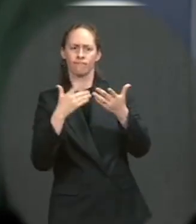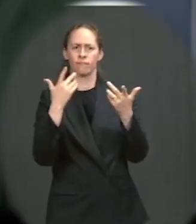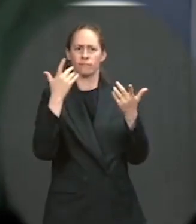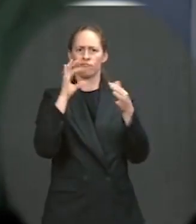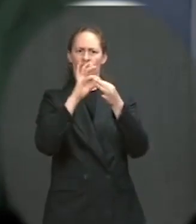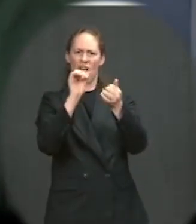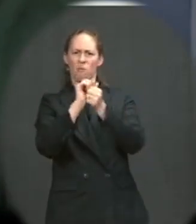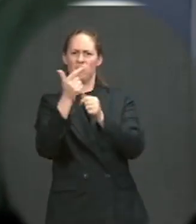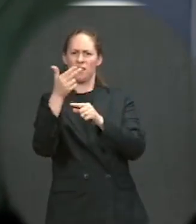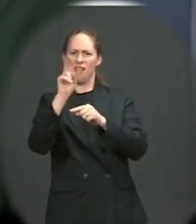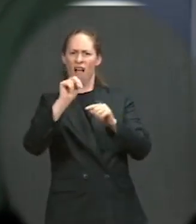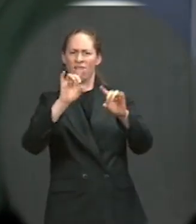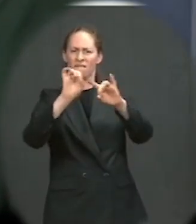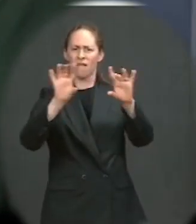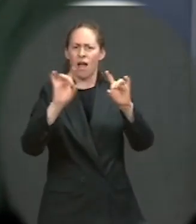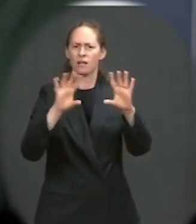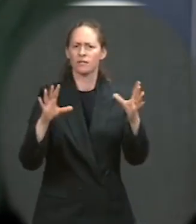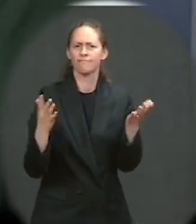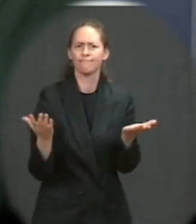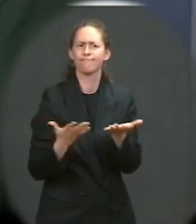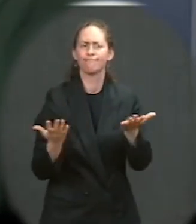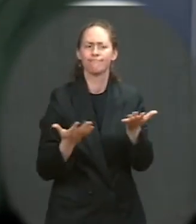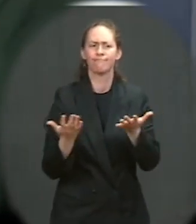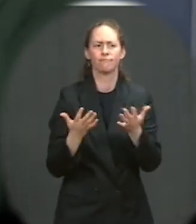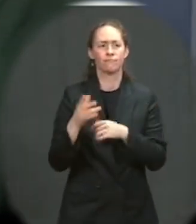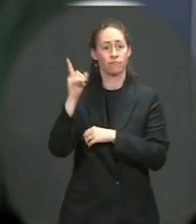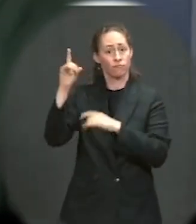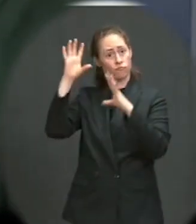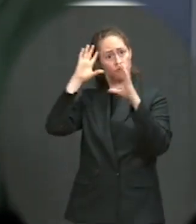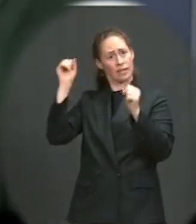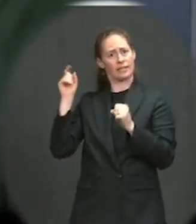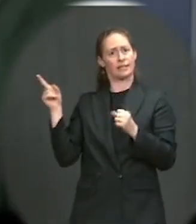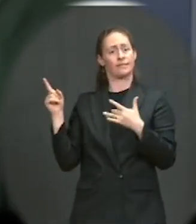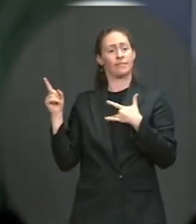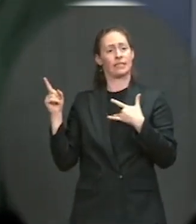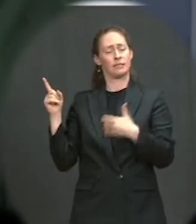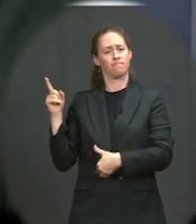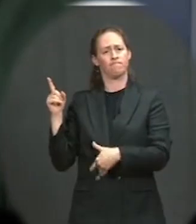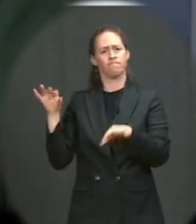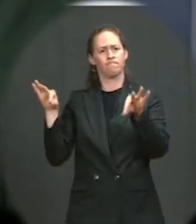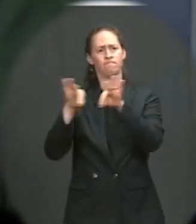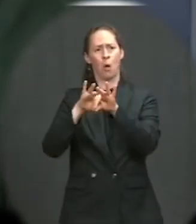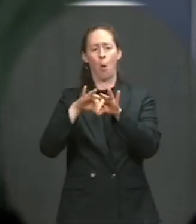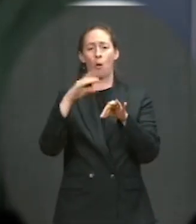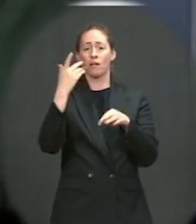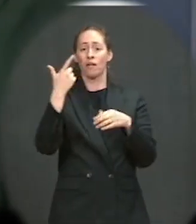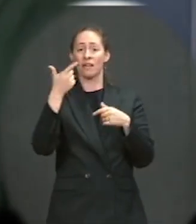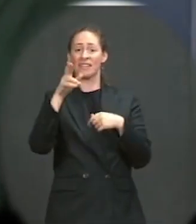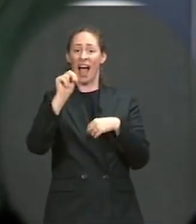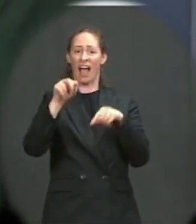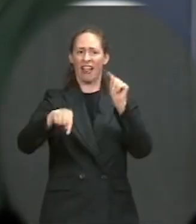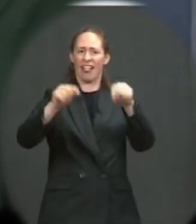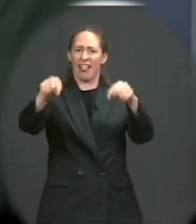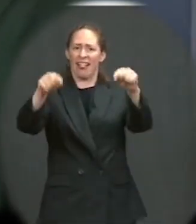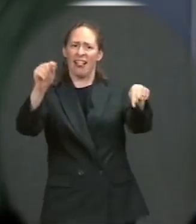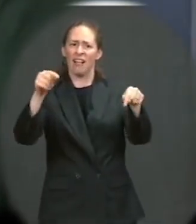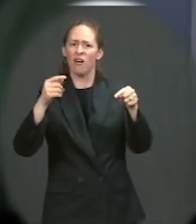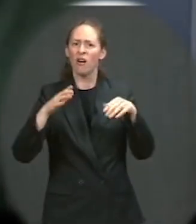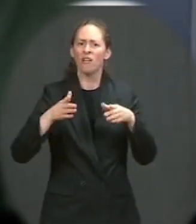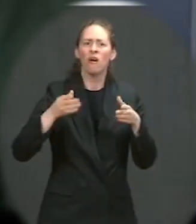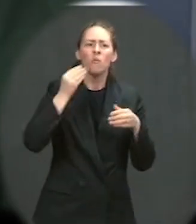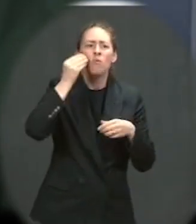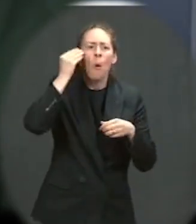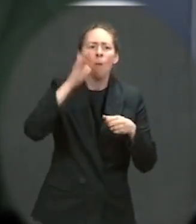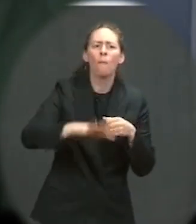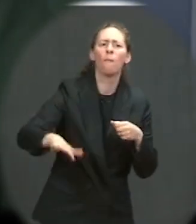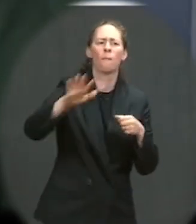feels are important to get guns off the streets, make sure they are not in the hands of people illegally, many of whom are playing a role in